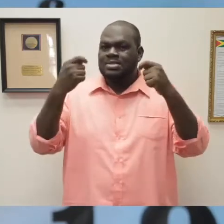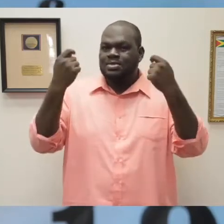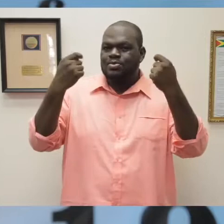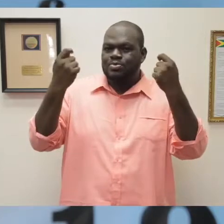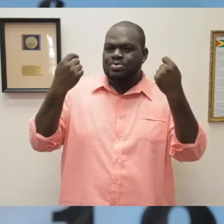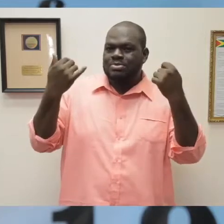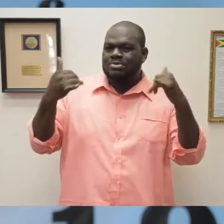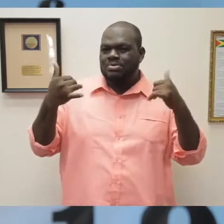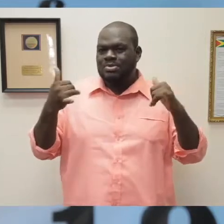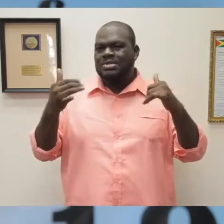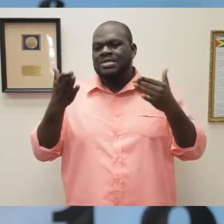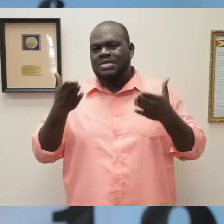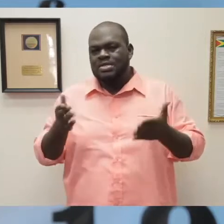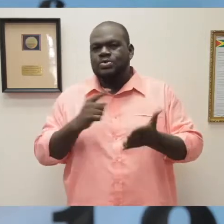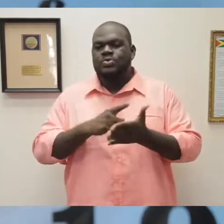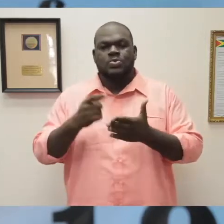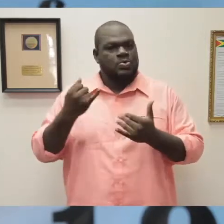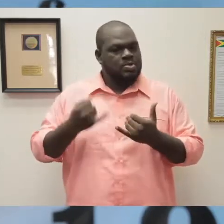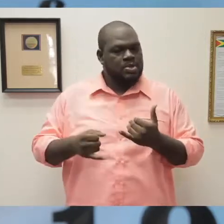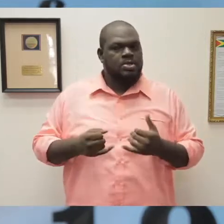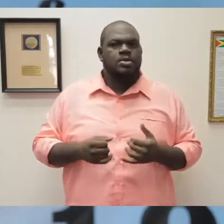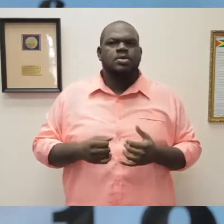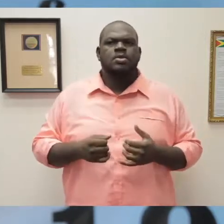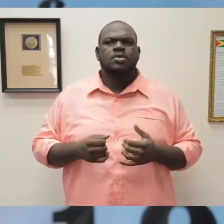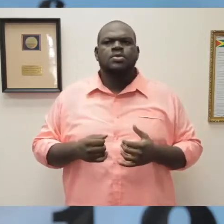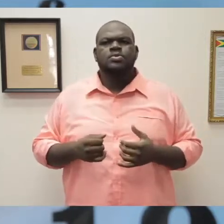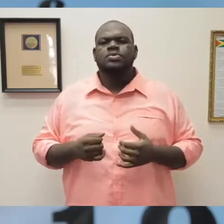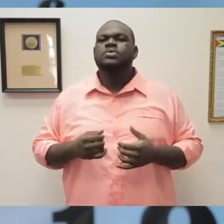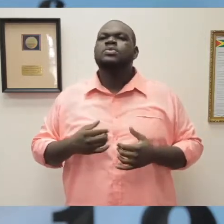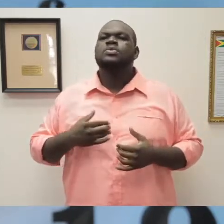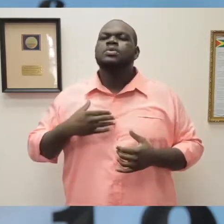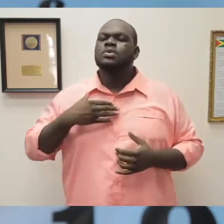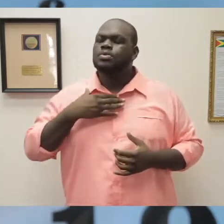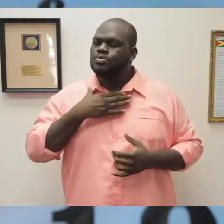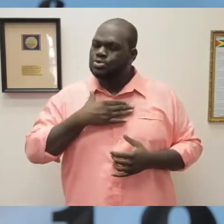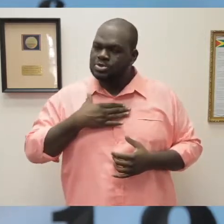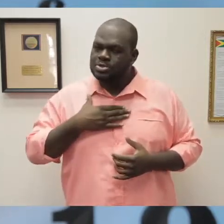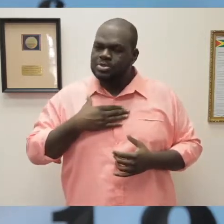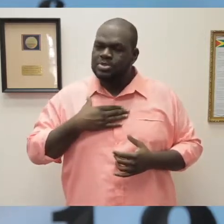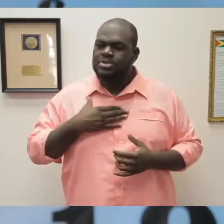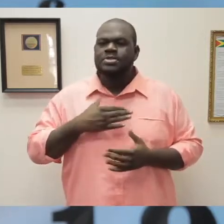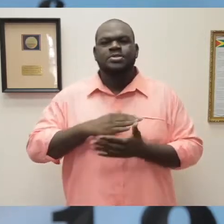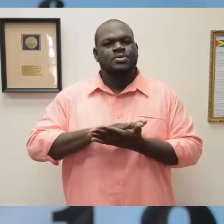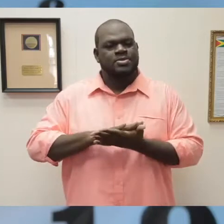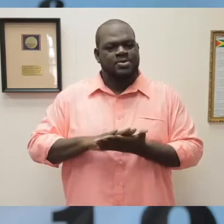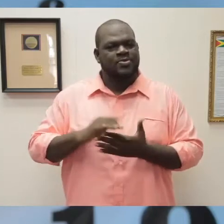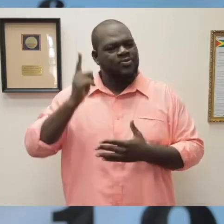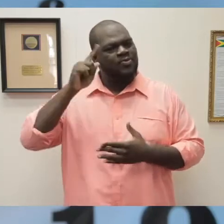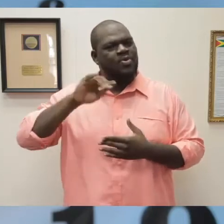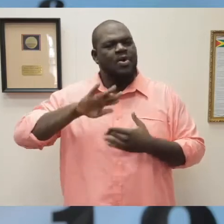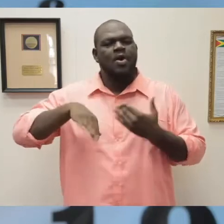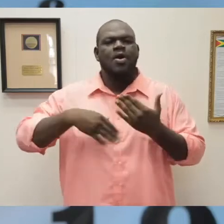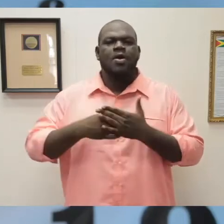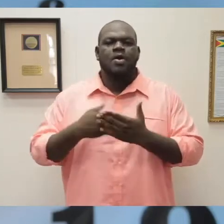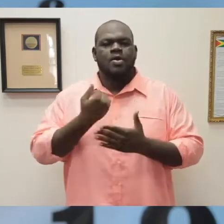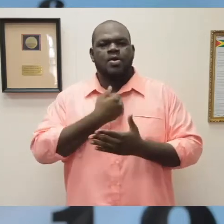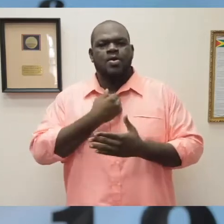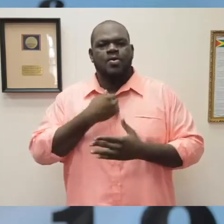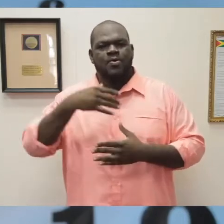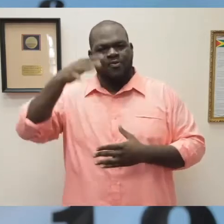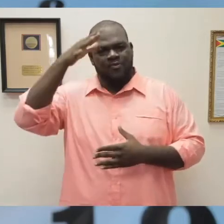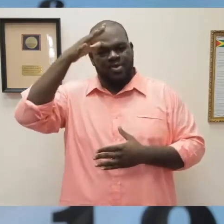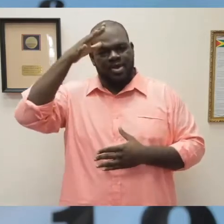of showing appreciation to all our fathers and expectant fathers. We are cognizant